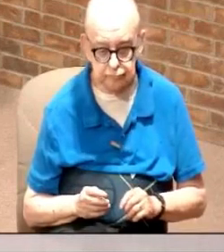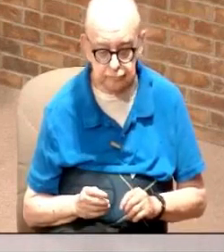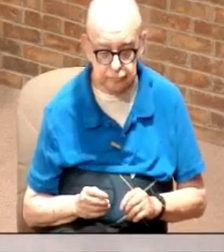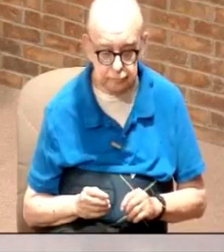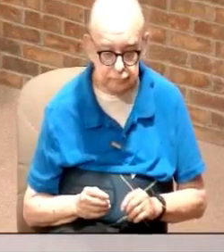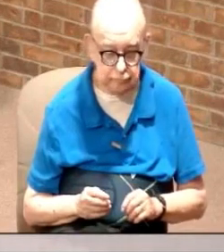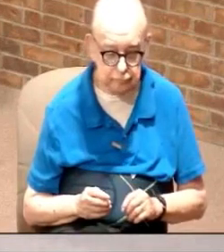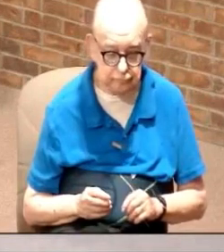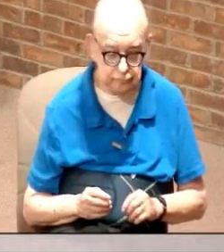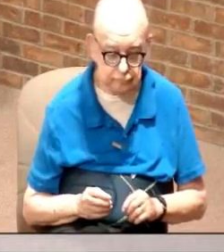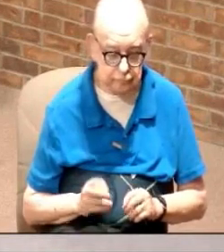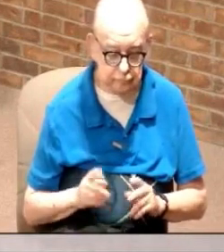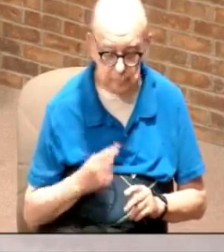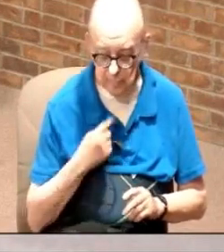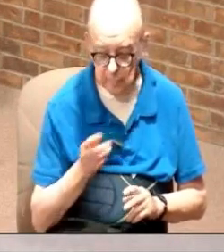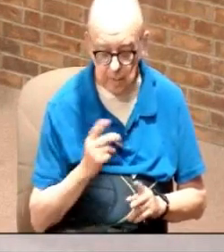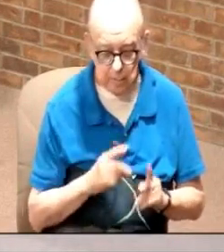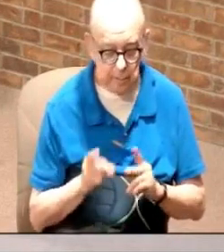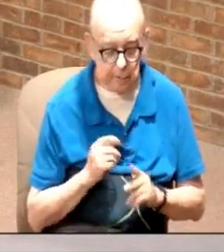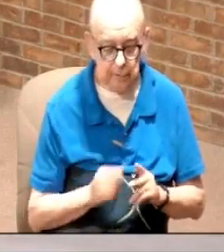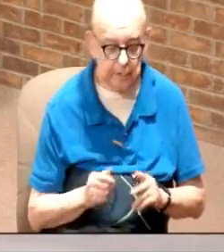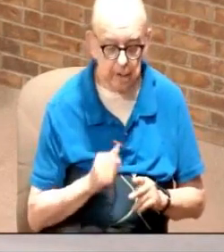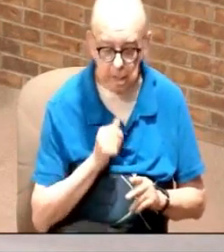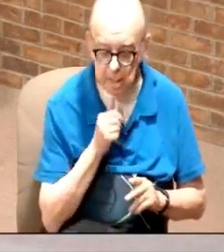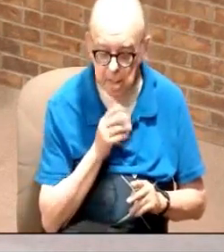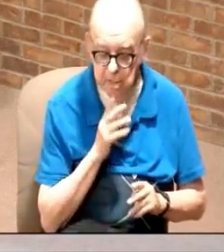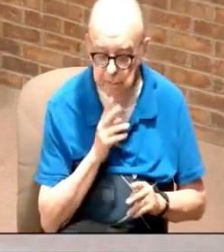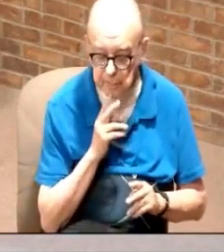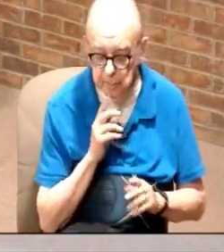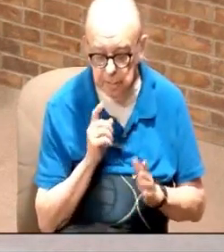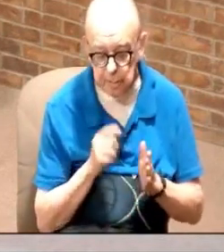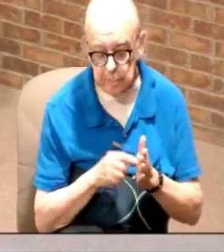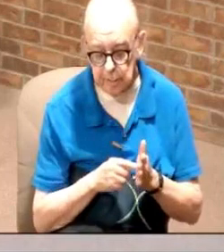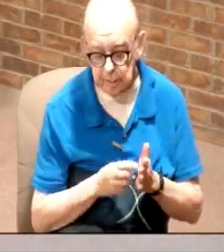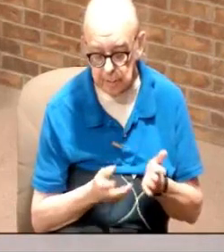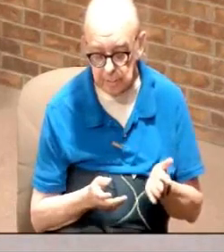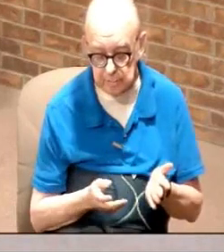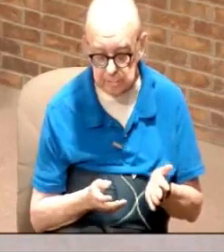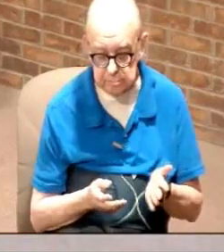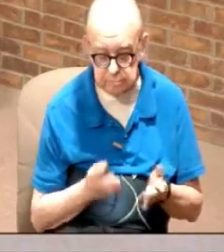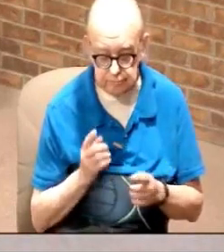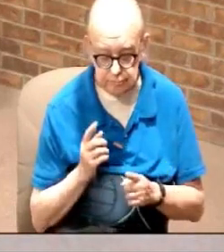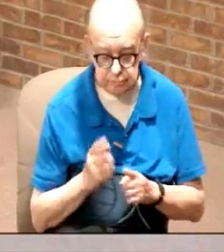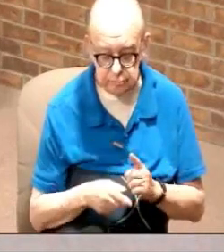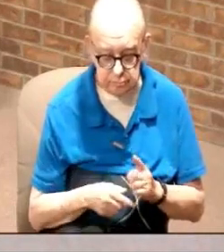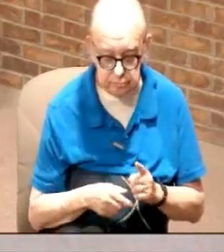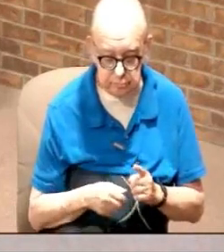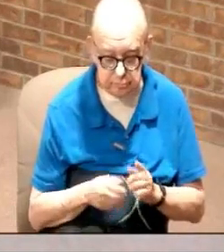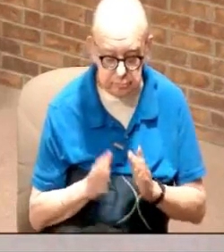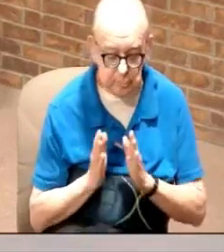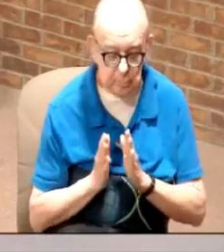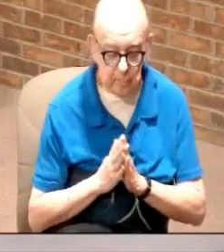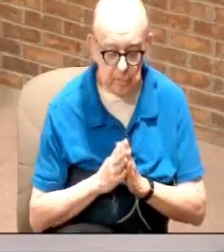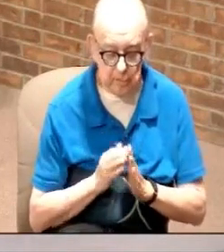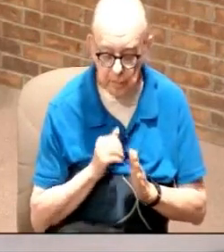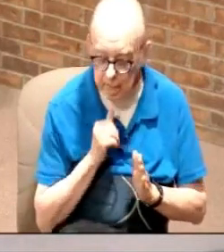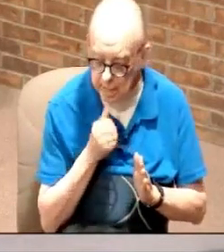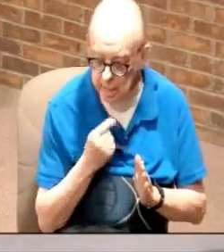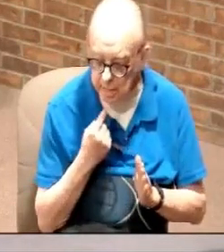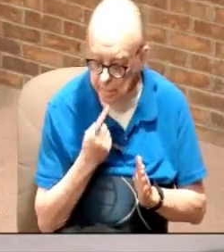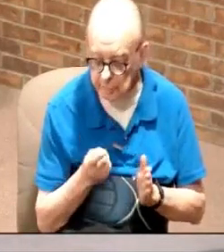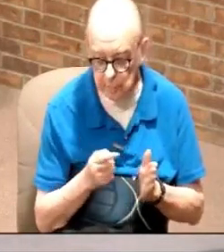you'll have people say I've got an unspoken request request I can't pray for your unspoken request